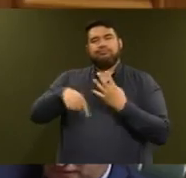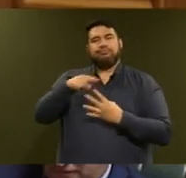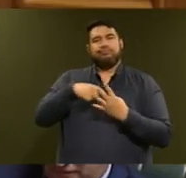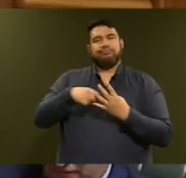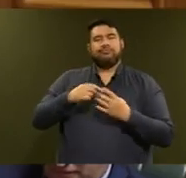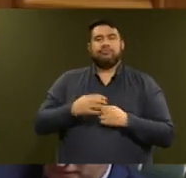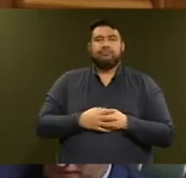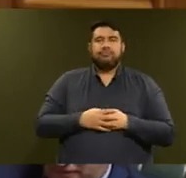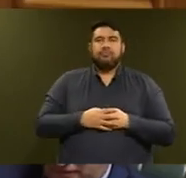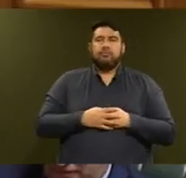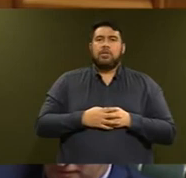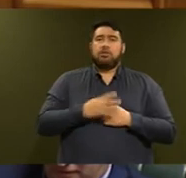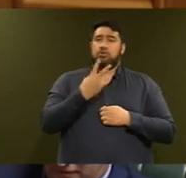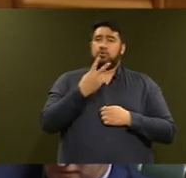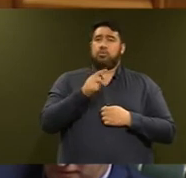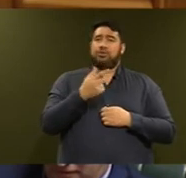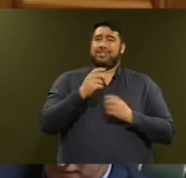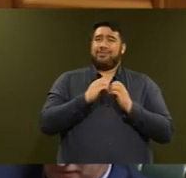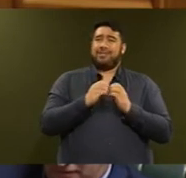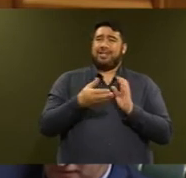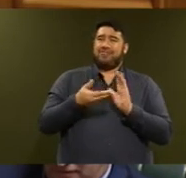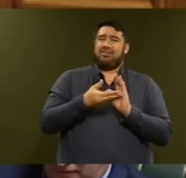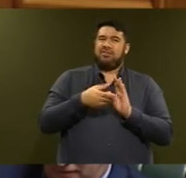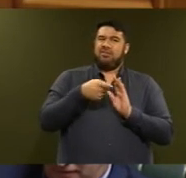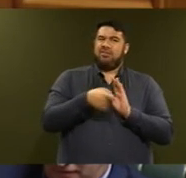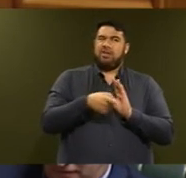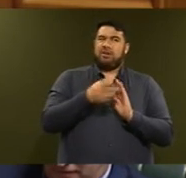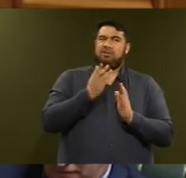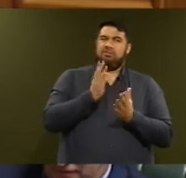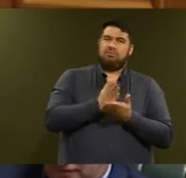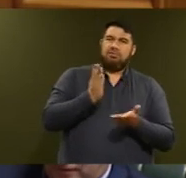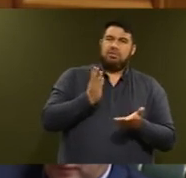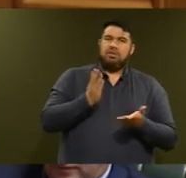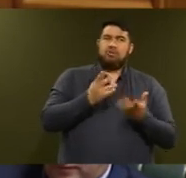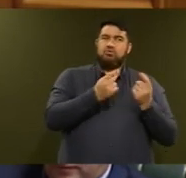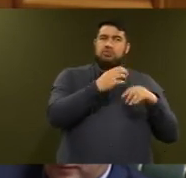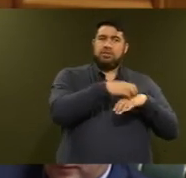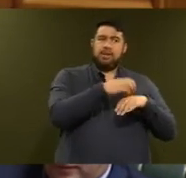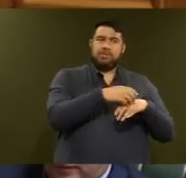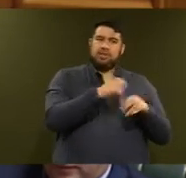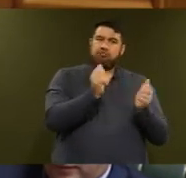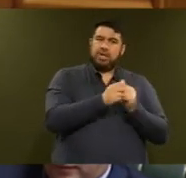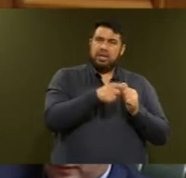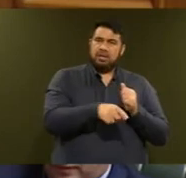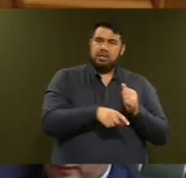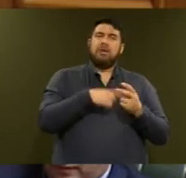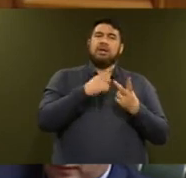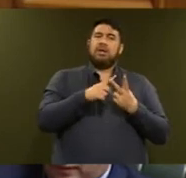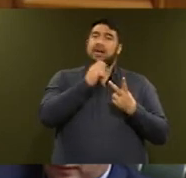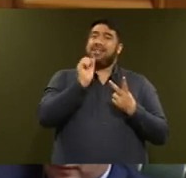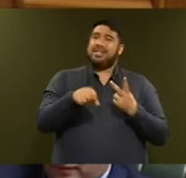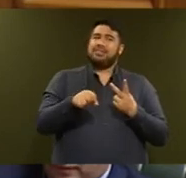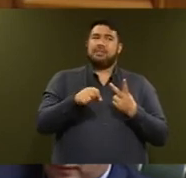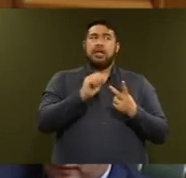Supplementary. Is the $2.7 billion extra worth of benefit verified by the Treasury and if so, will he release all the official